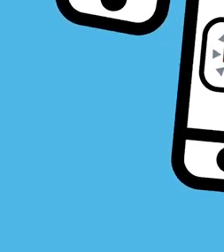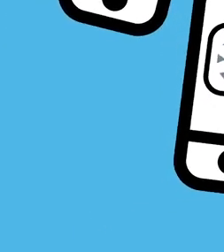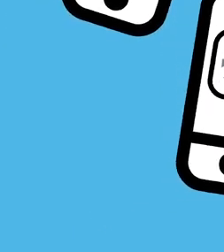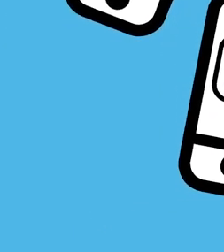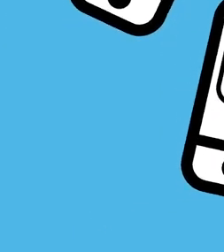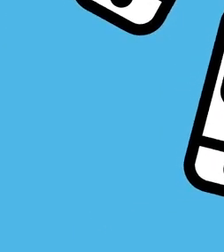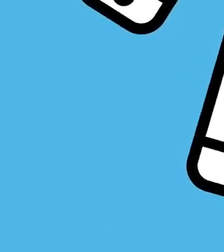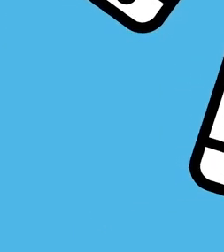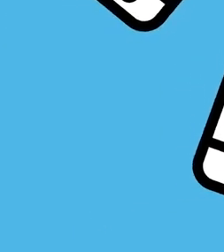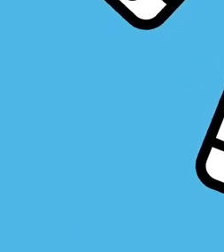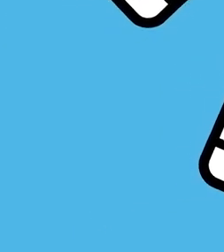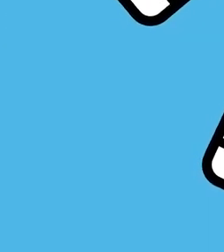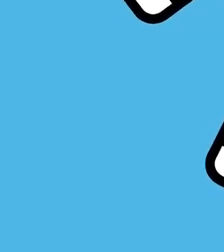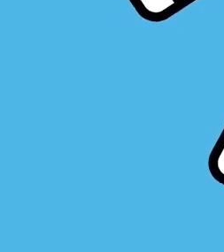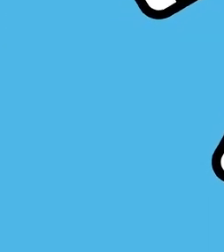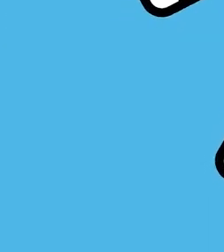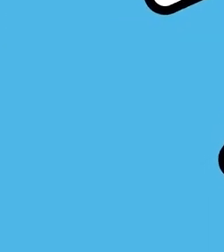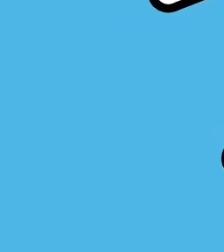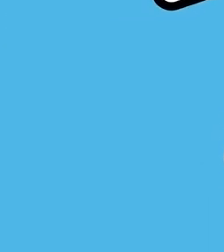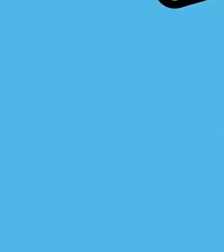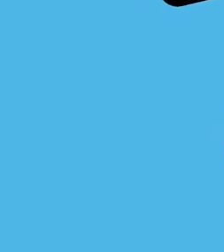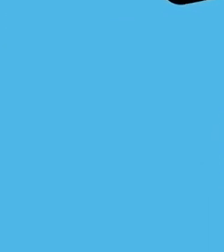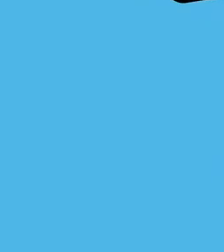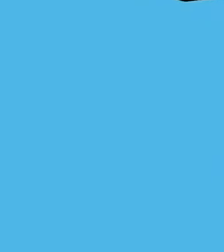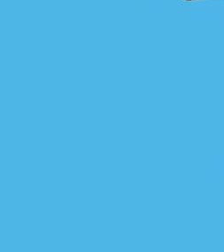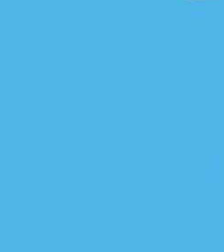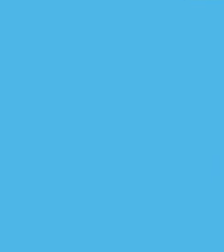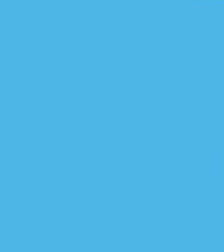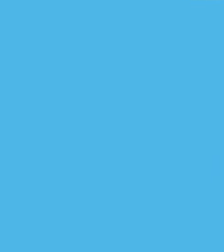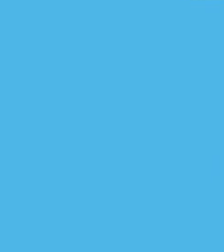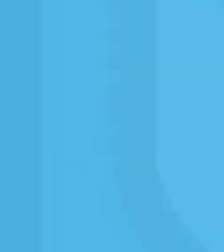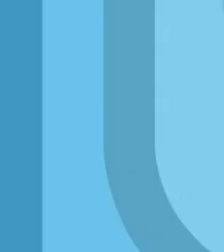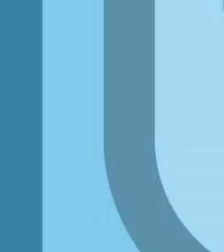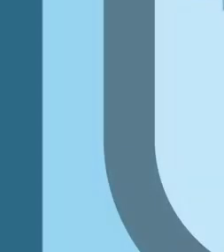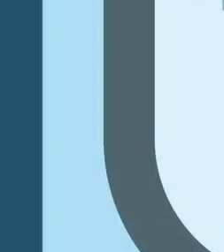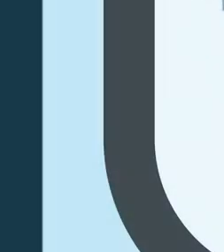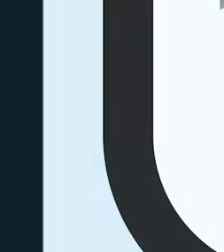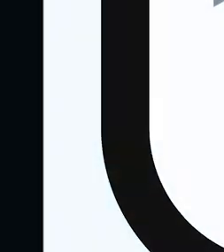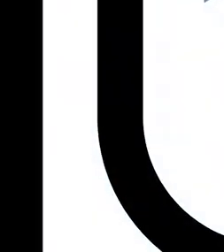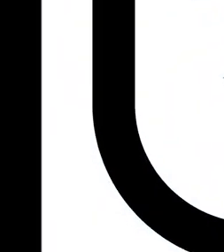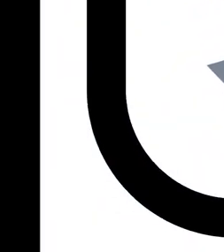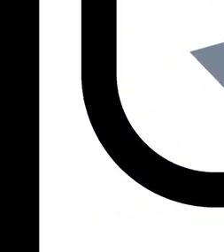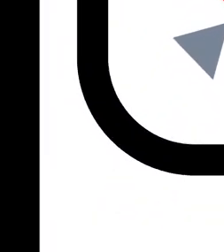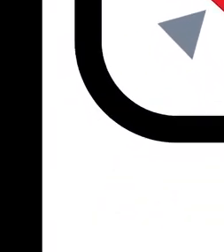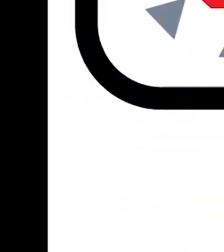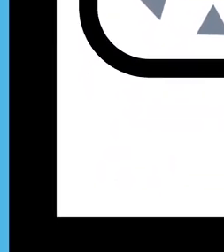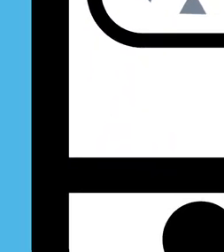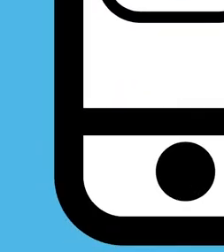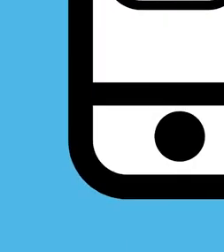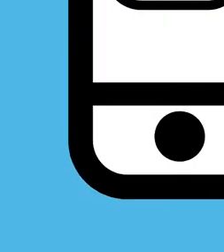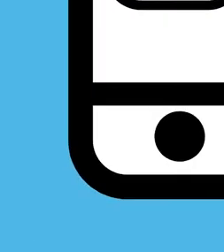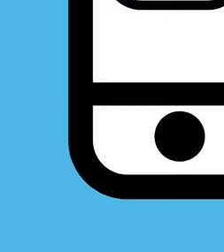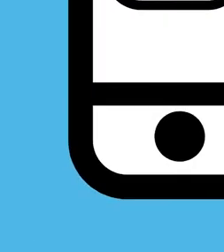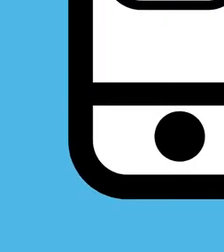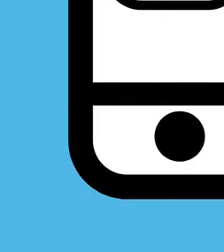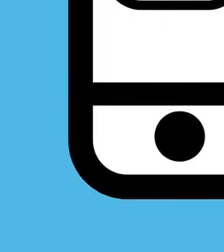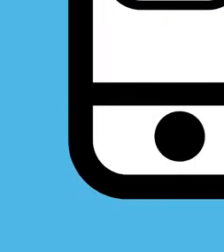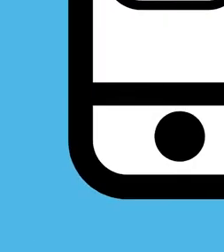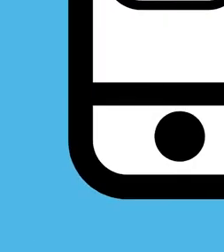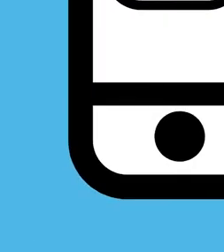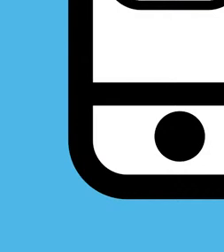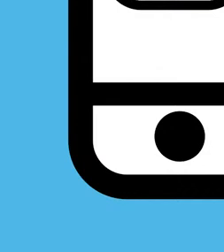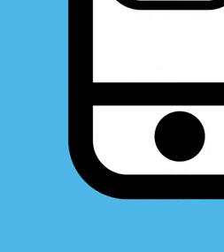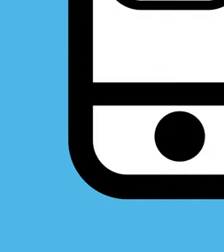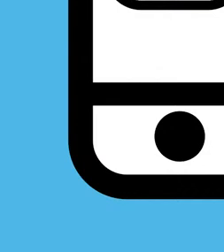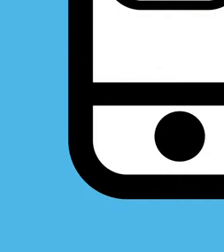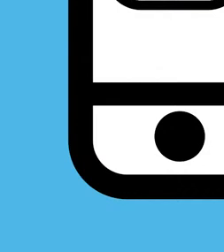use the app, the better we can contain COVID-19. Help protect yourself and your community. Download the COVID Alert app